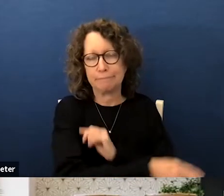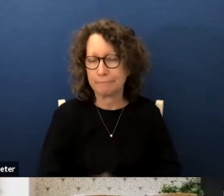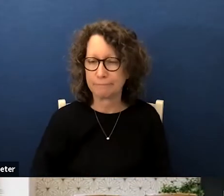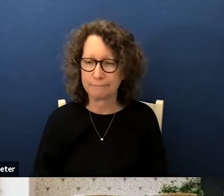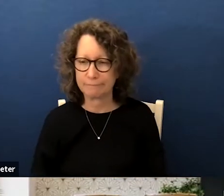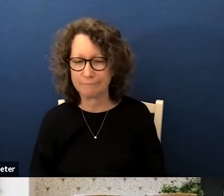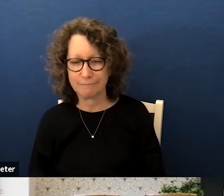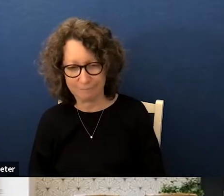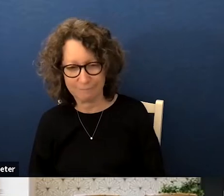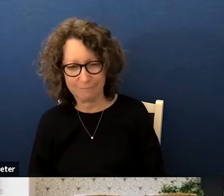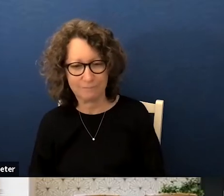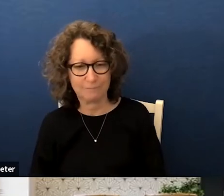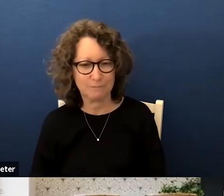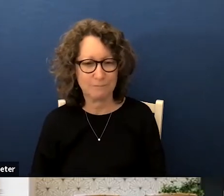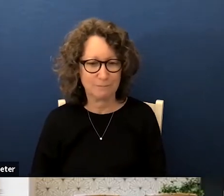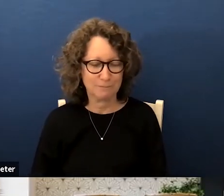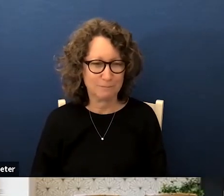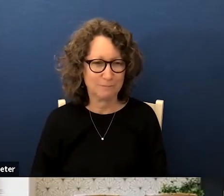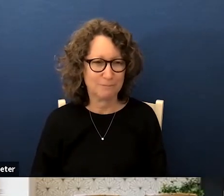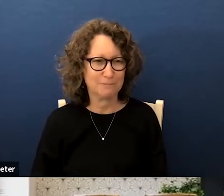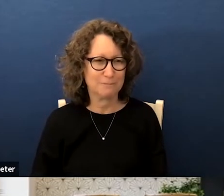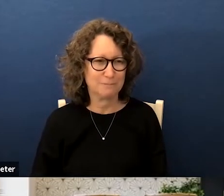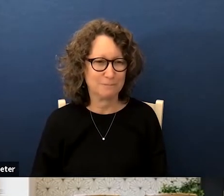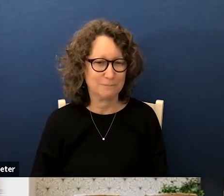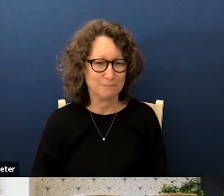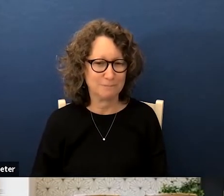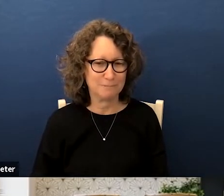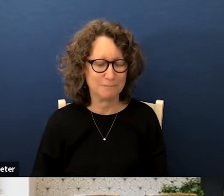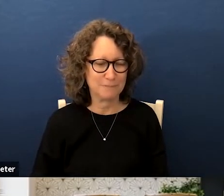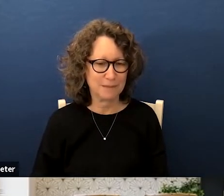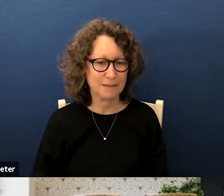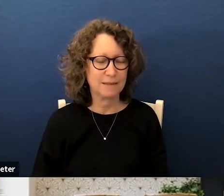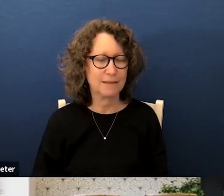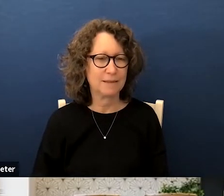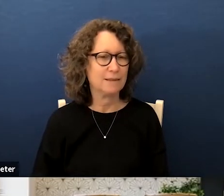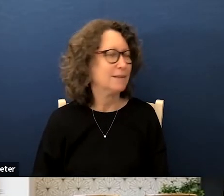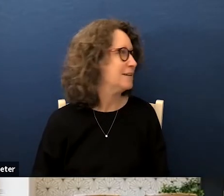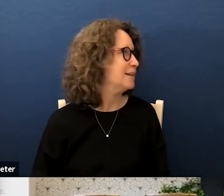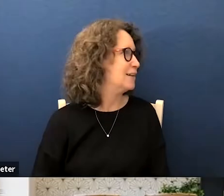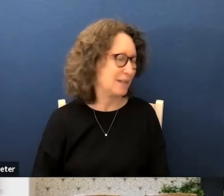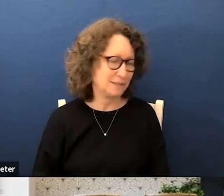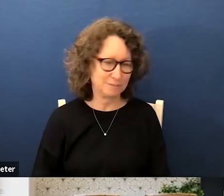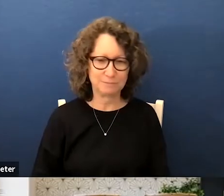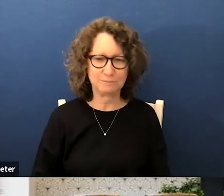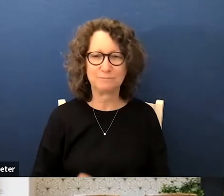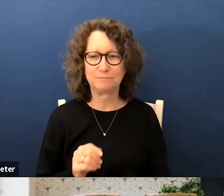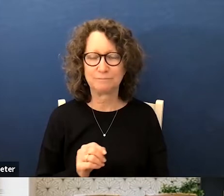so you the next speaker is edward edward can you please state your full name